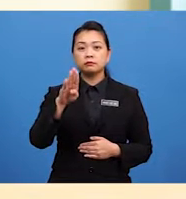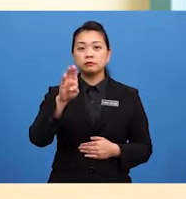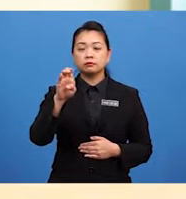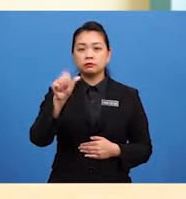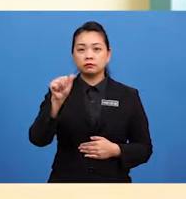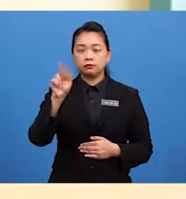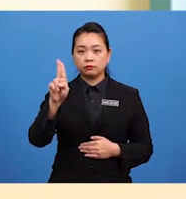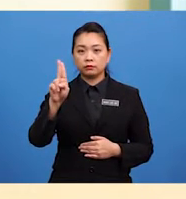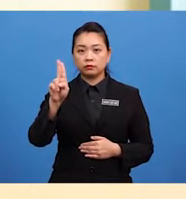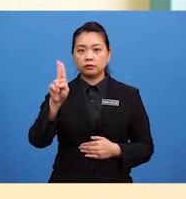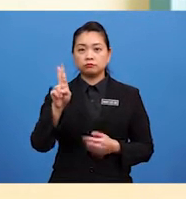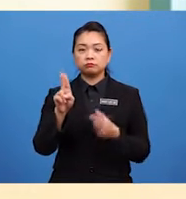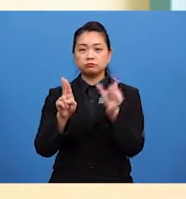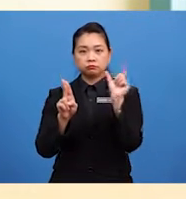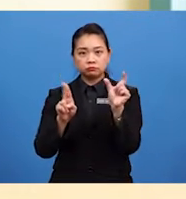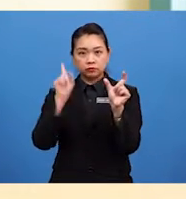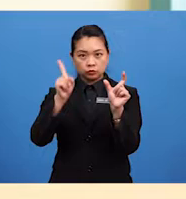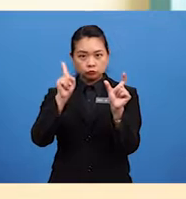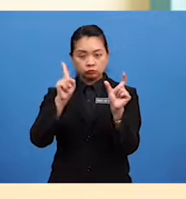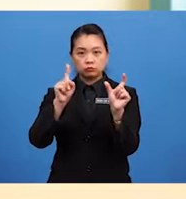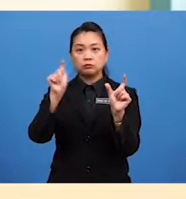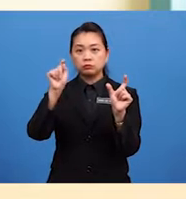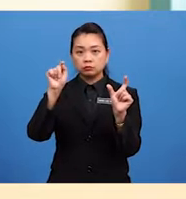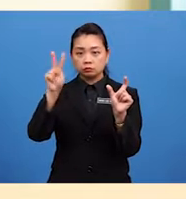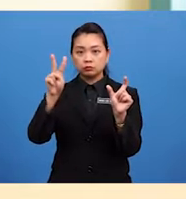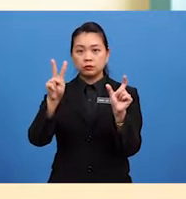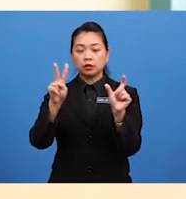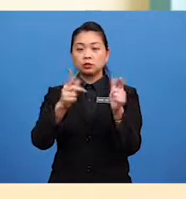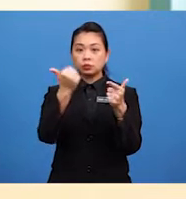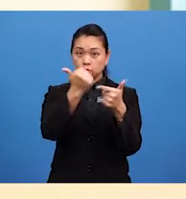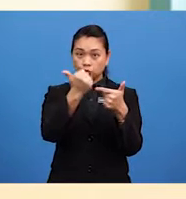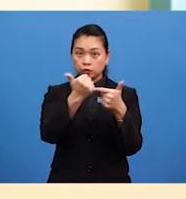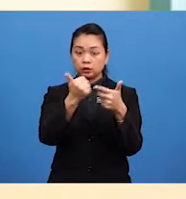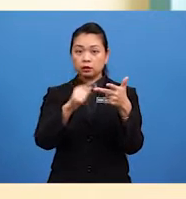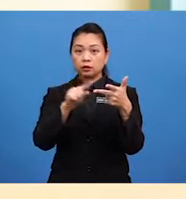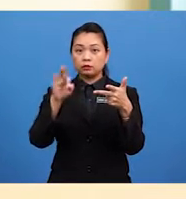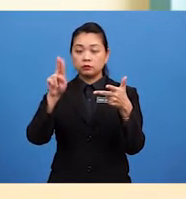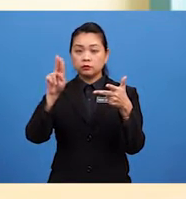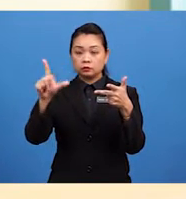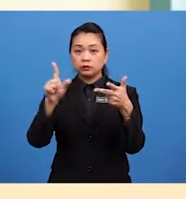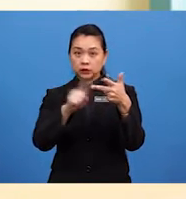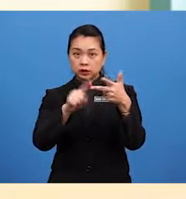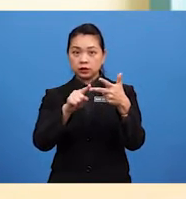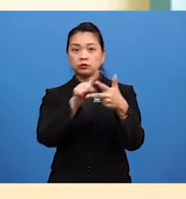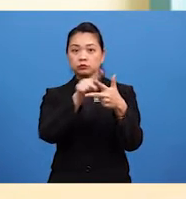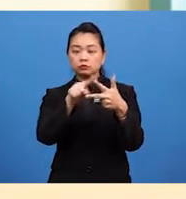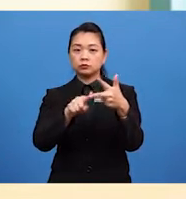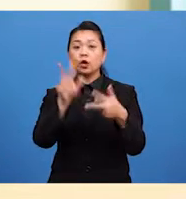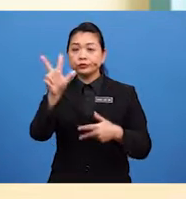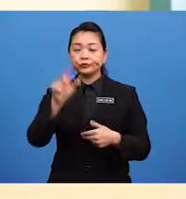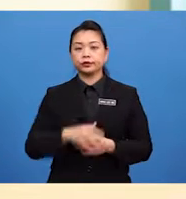And Full We do not Add er To adjective Words